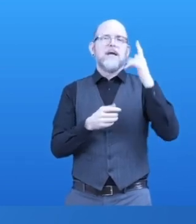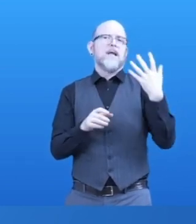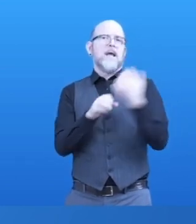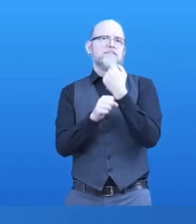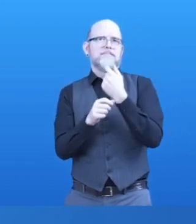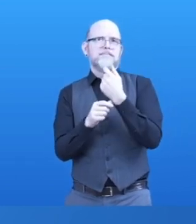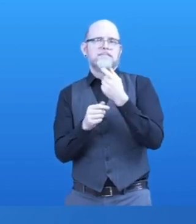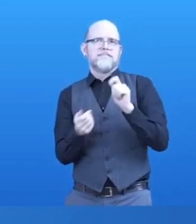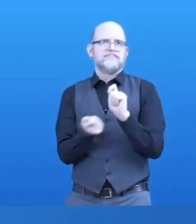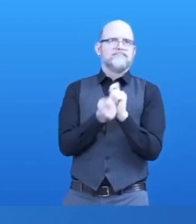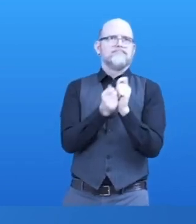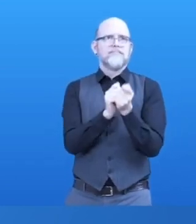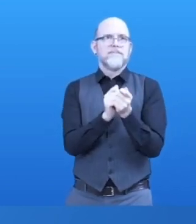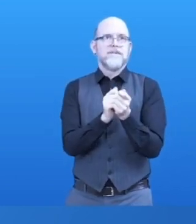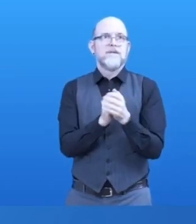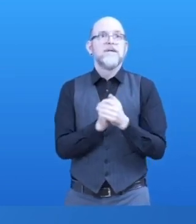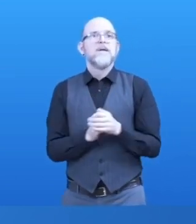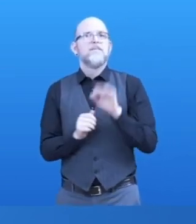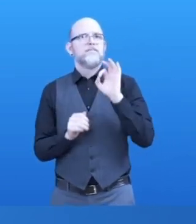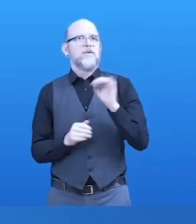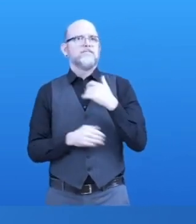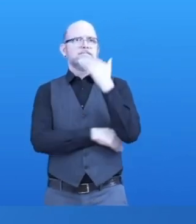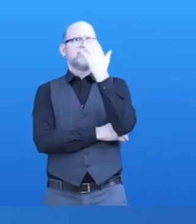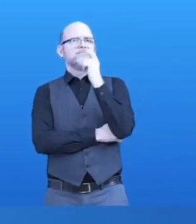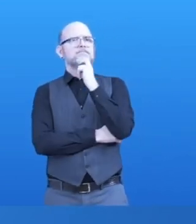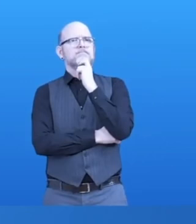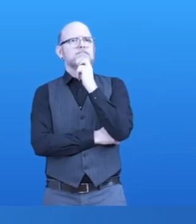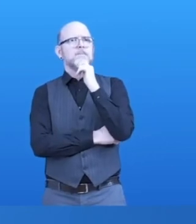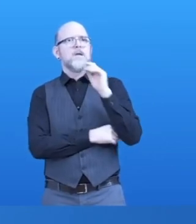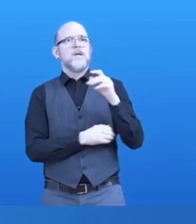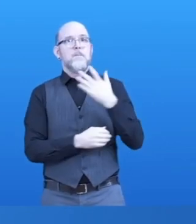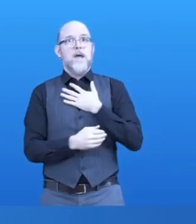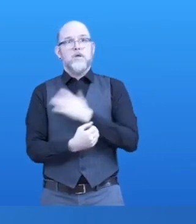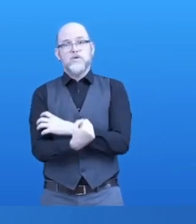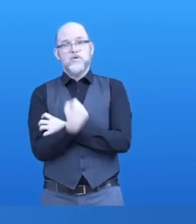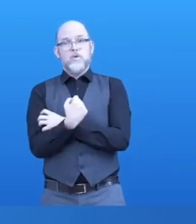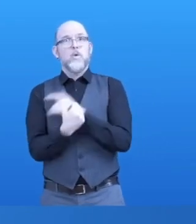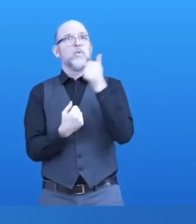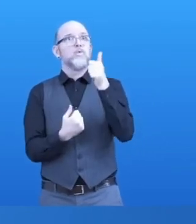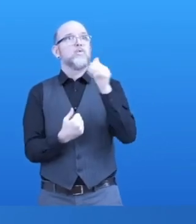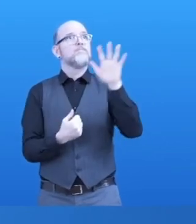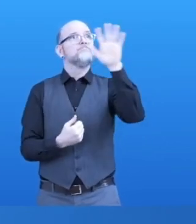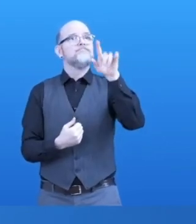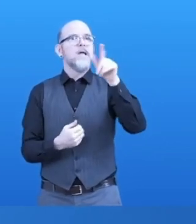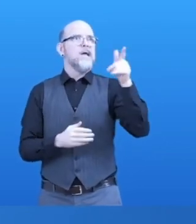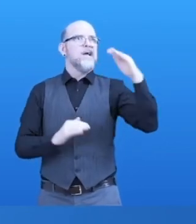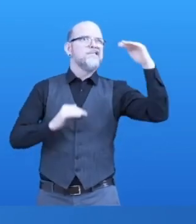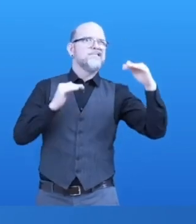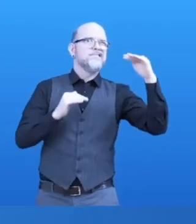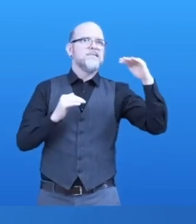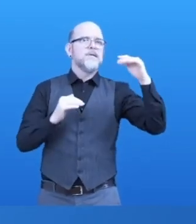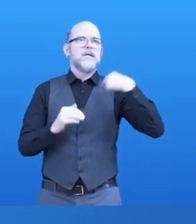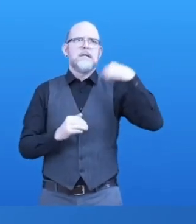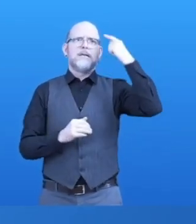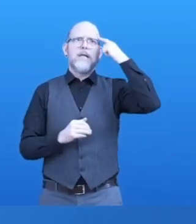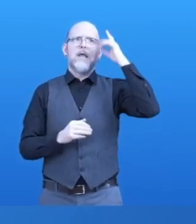strength, you know, in our diagram here, those are marked as green, and areas of weakness